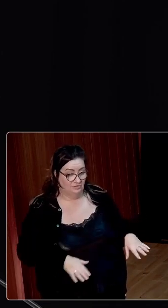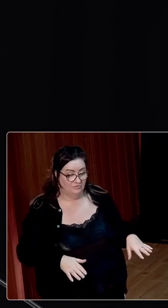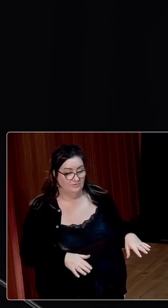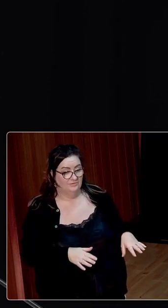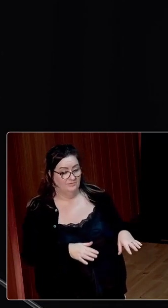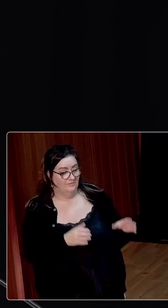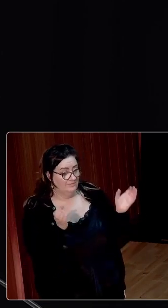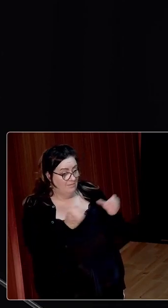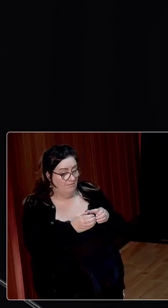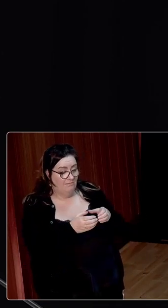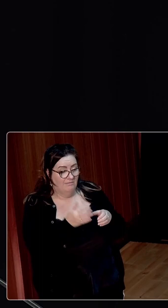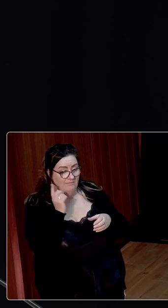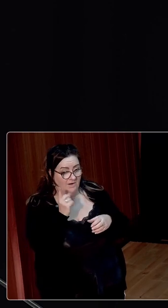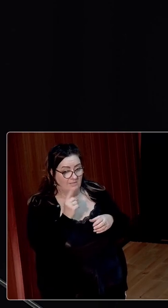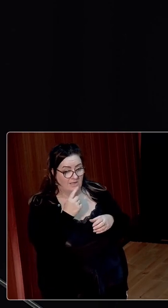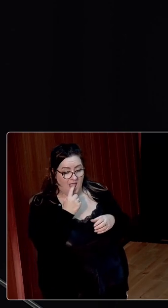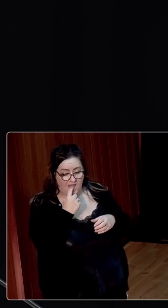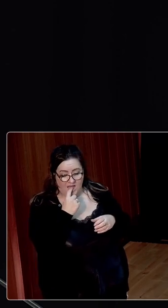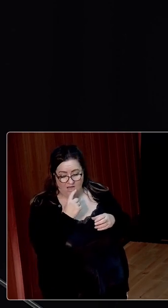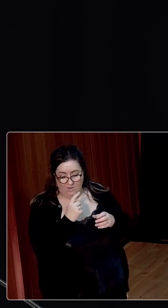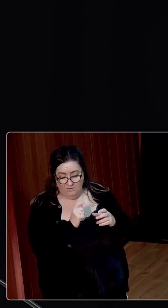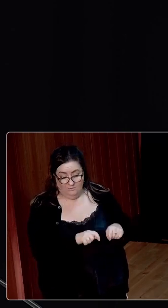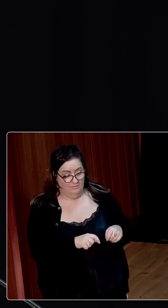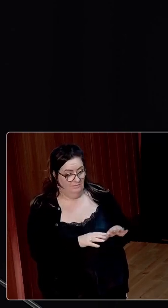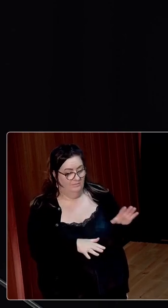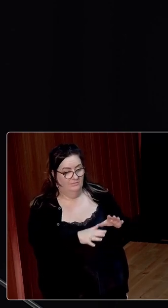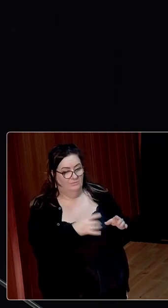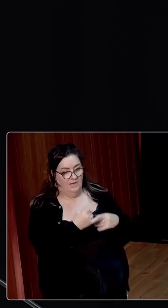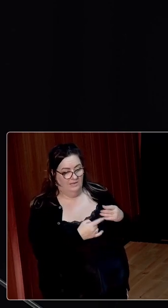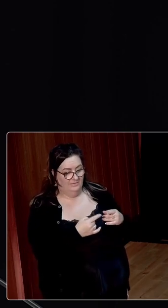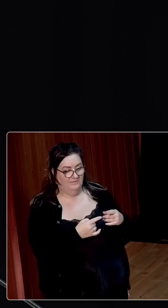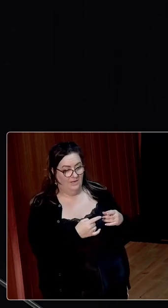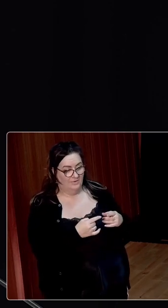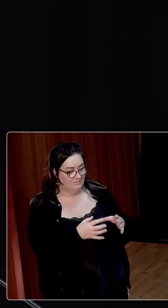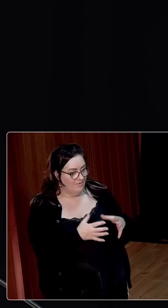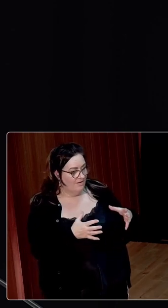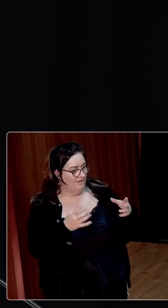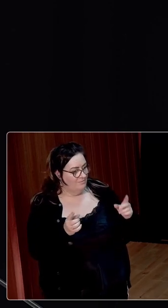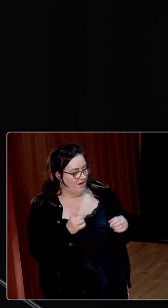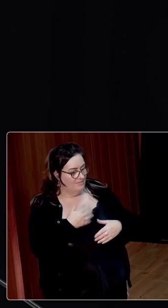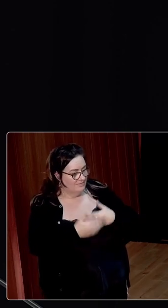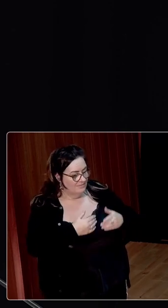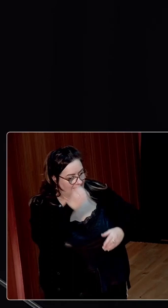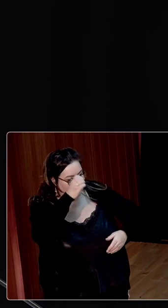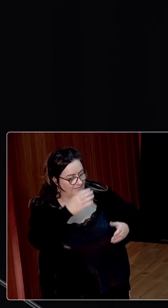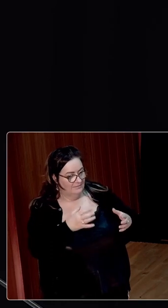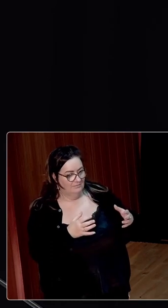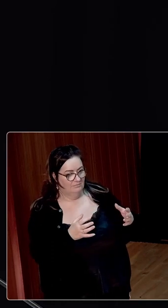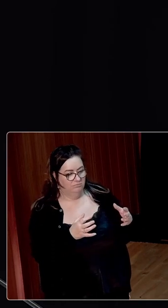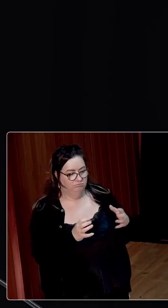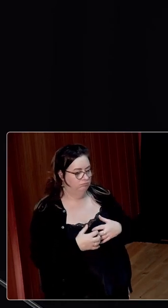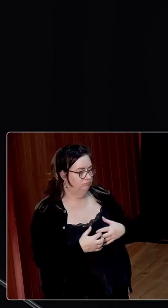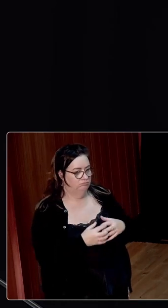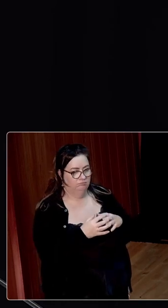of small farmers was the most devastating of statements, that the vision of a prosperous farming society had been entirely